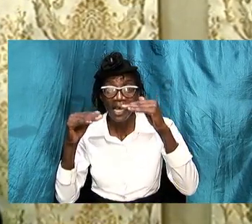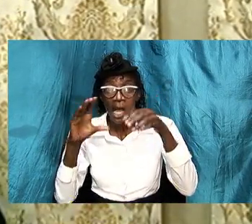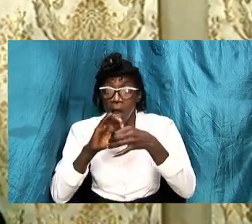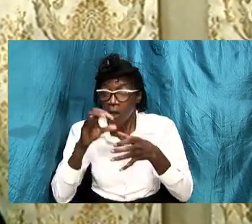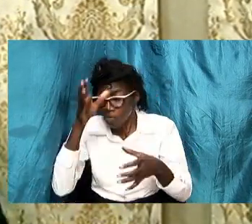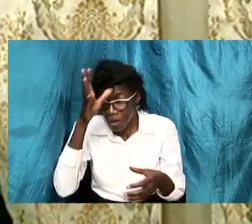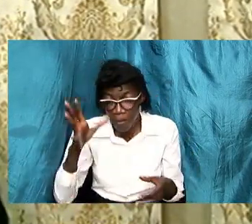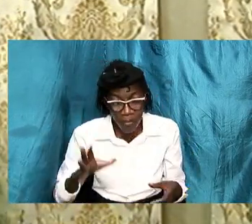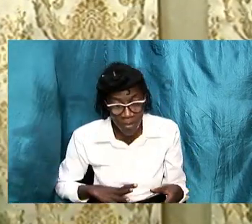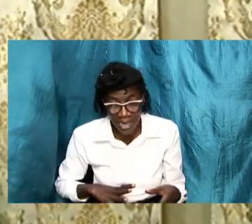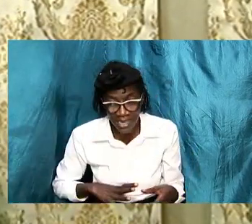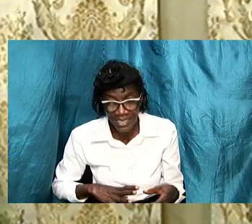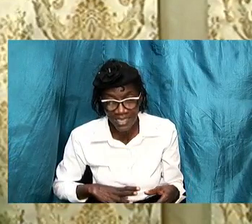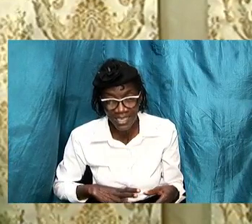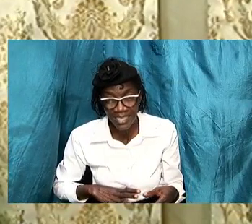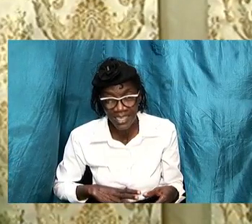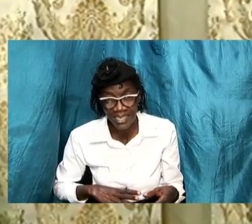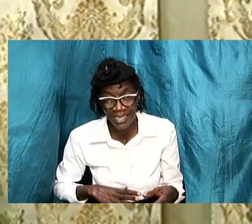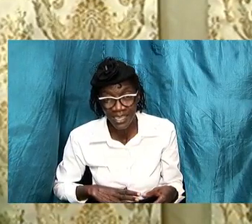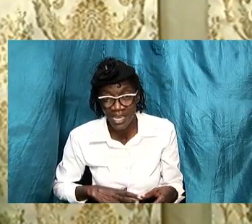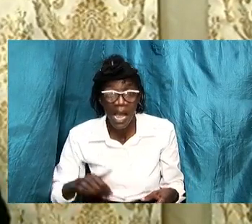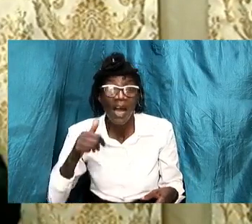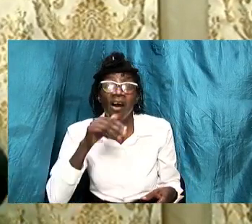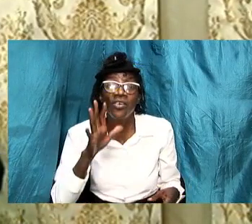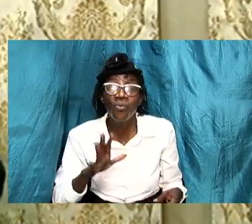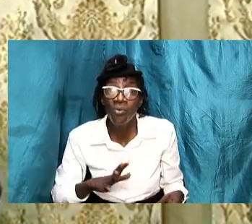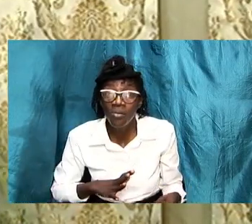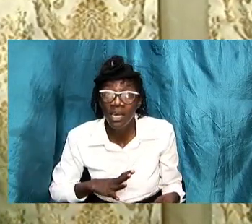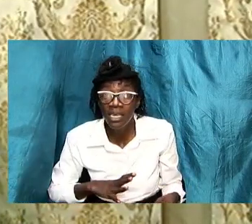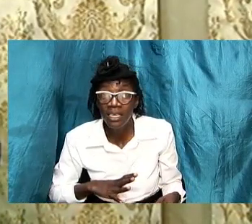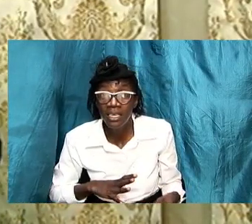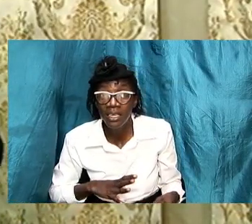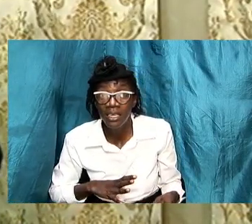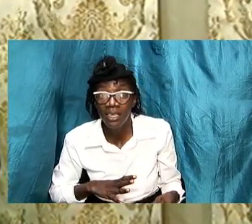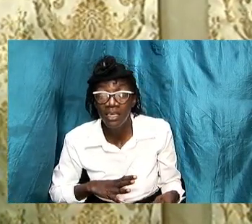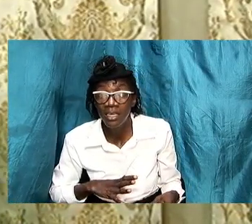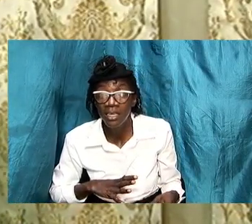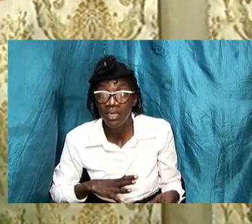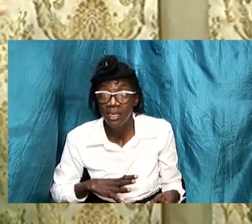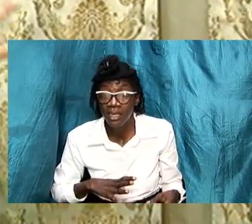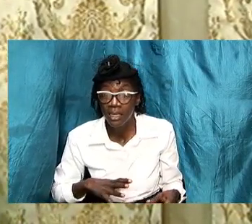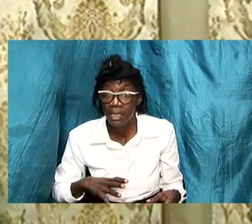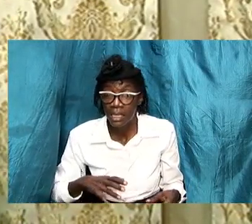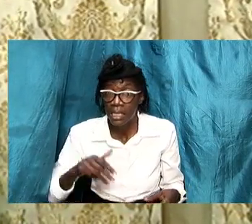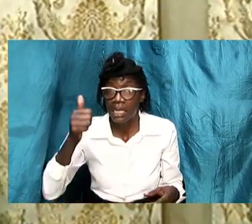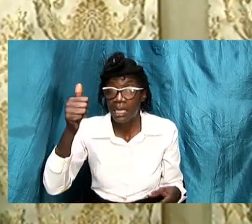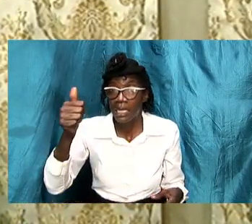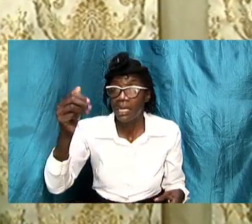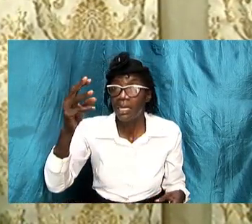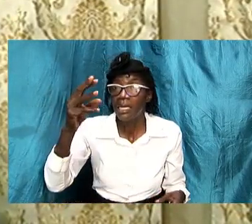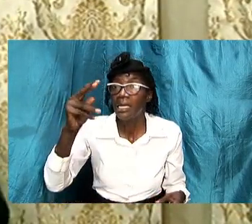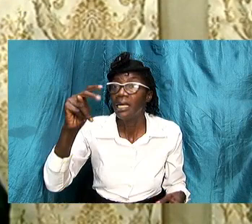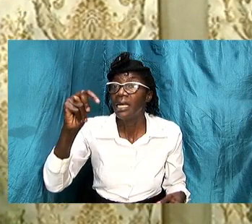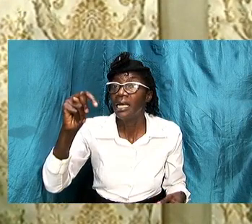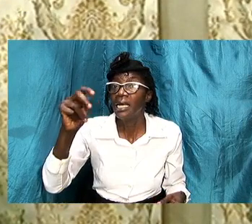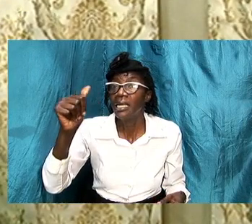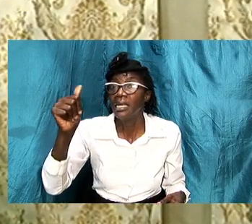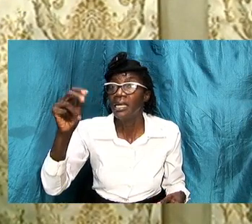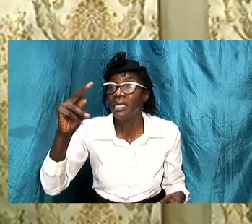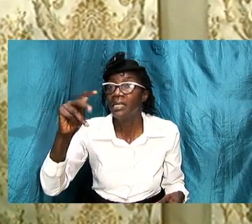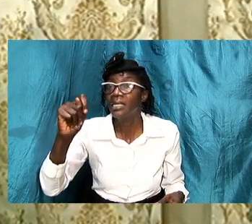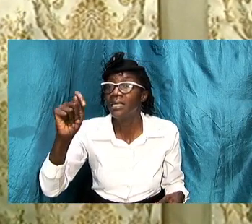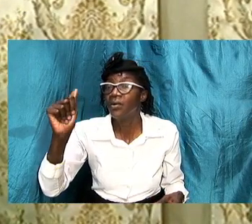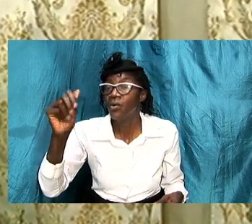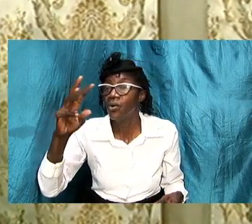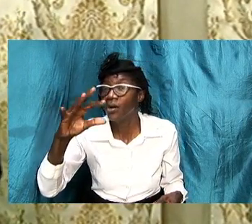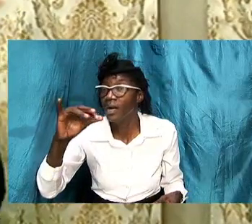man or the anatomy of a woman and an anatomy tends to have a physical connotation but i want